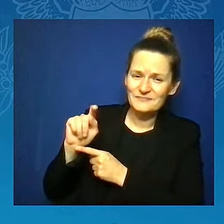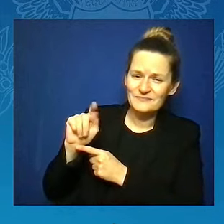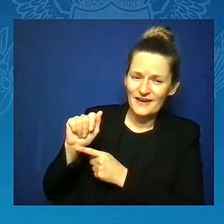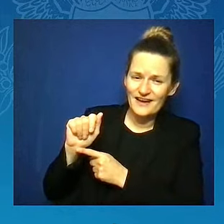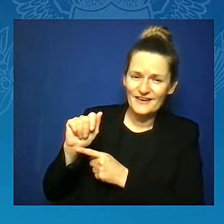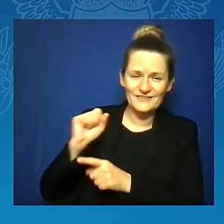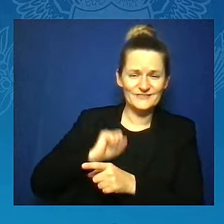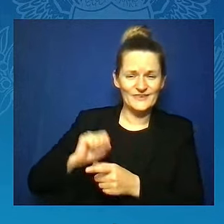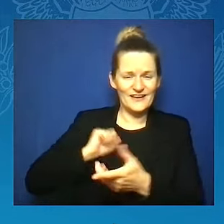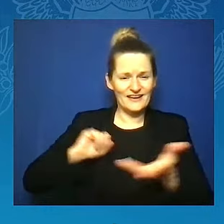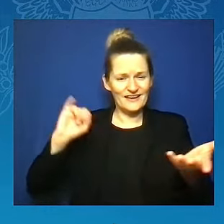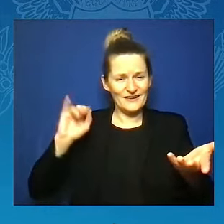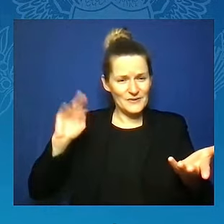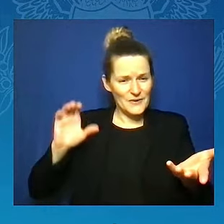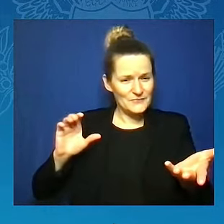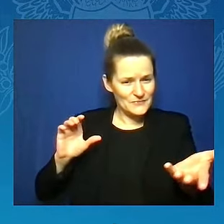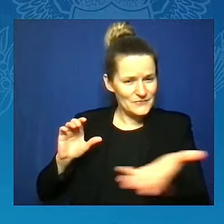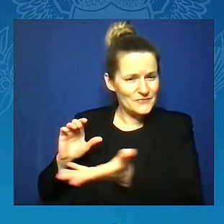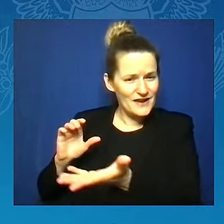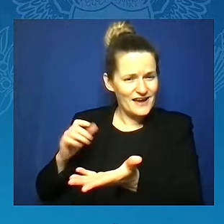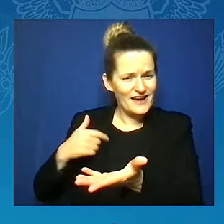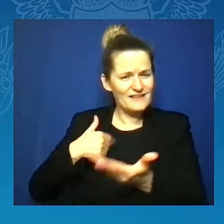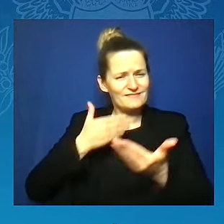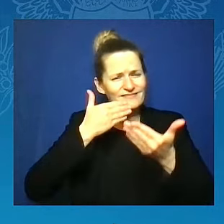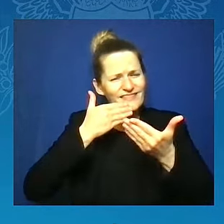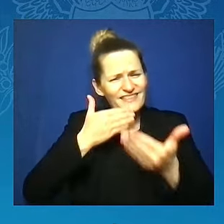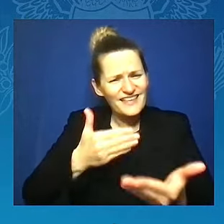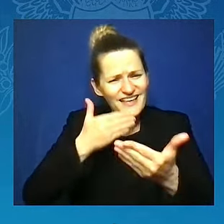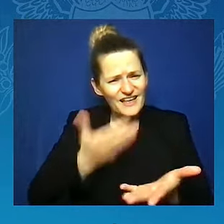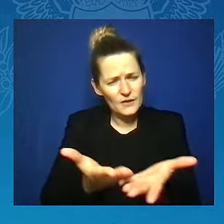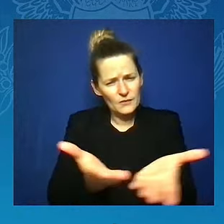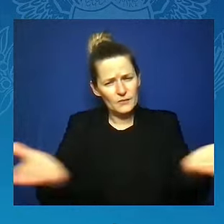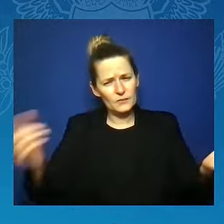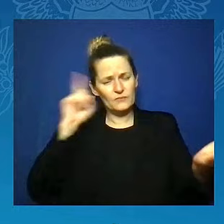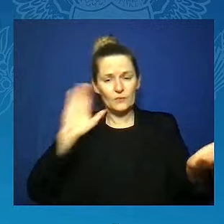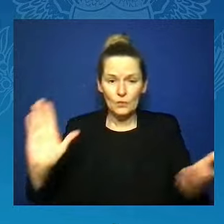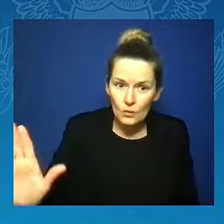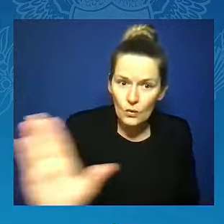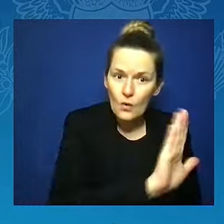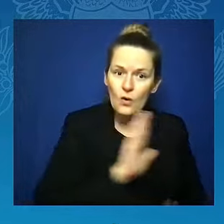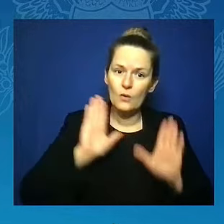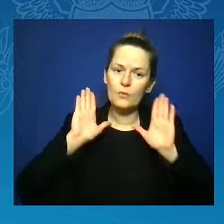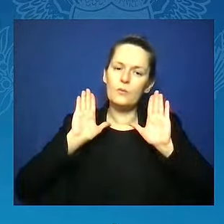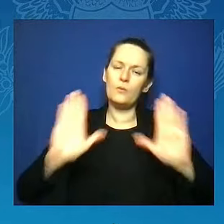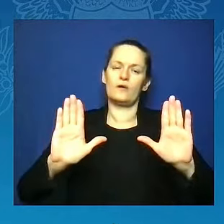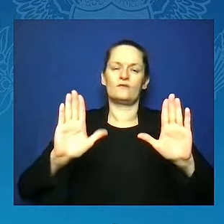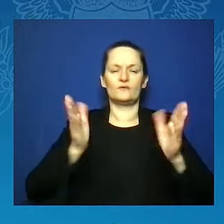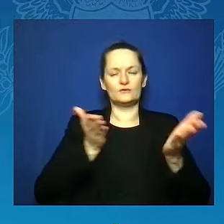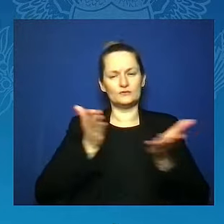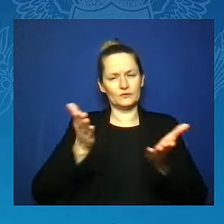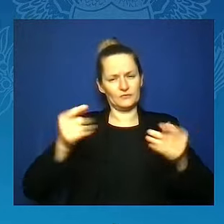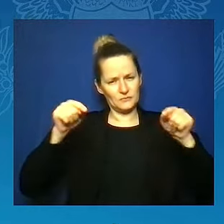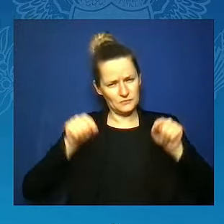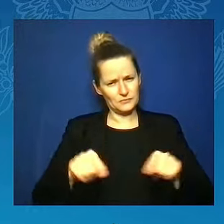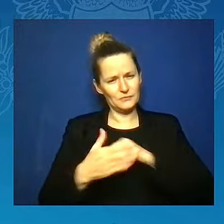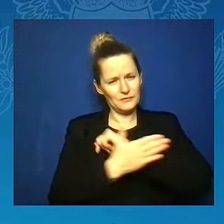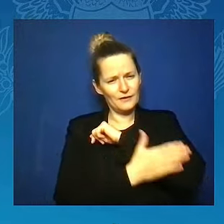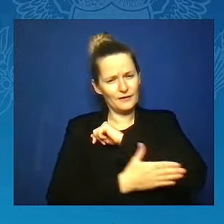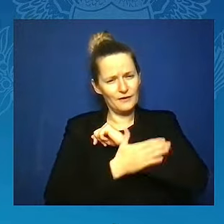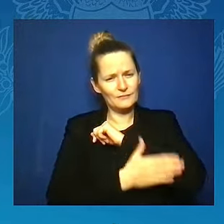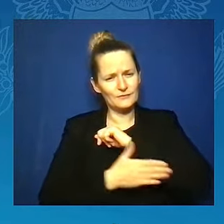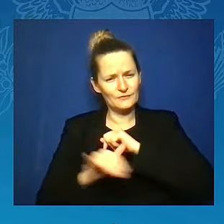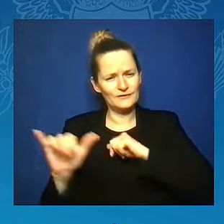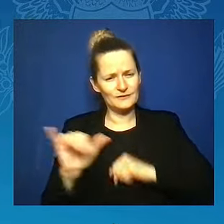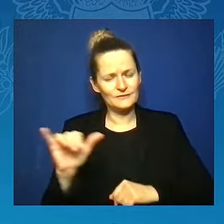incredible service to our nation as well. You know, I know who we all are.